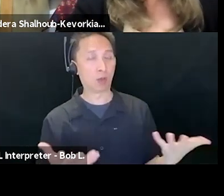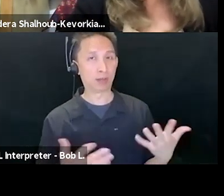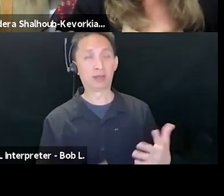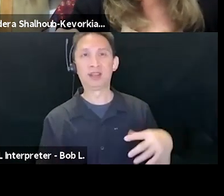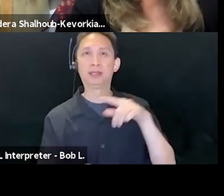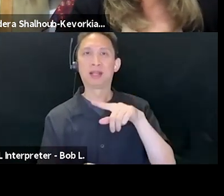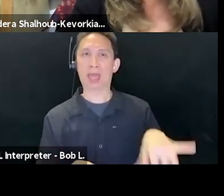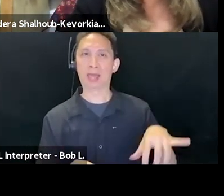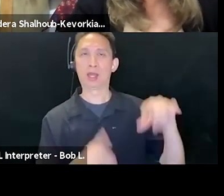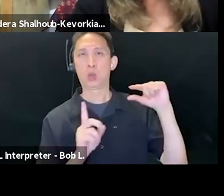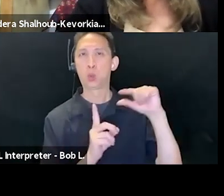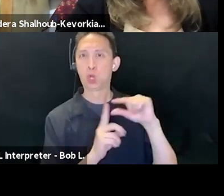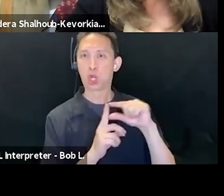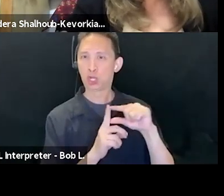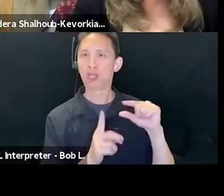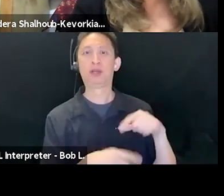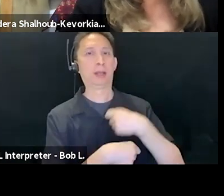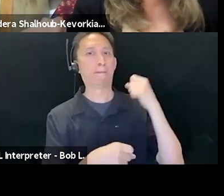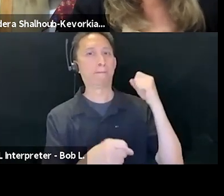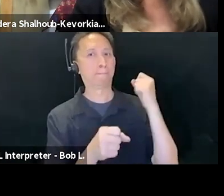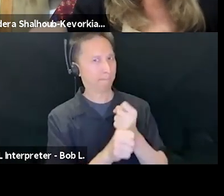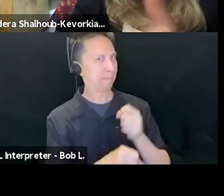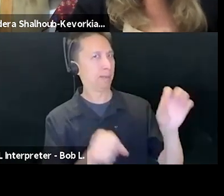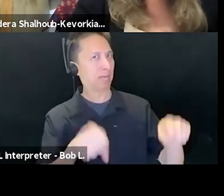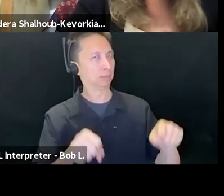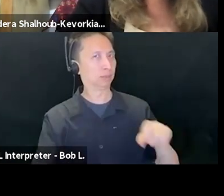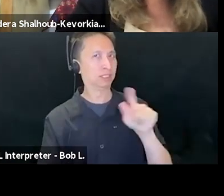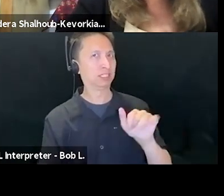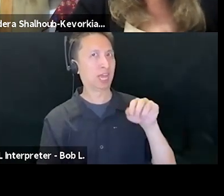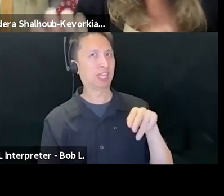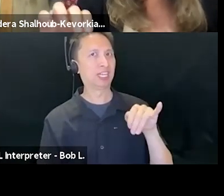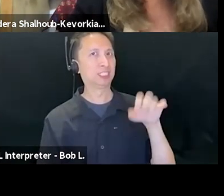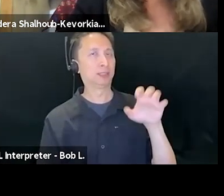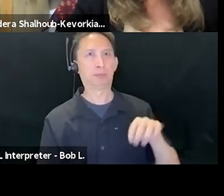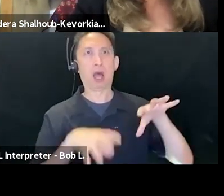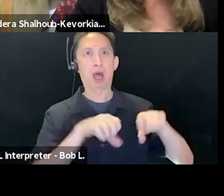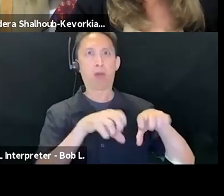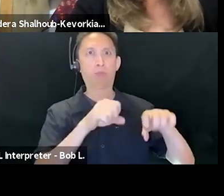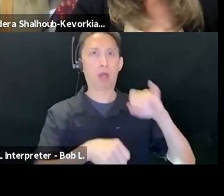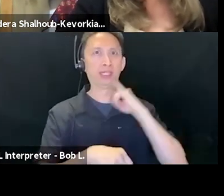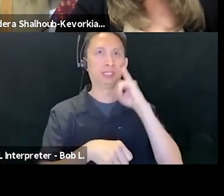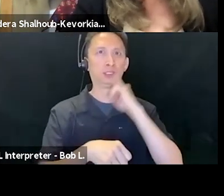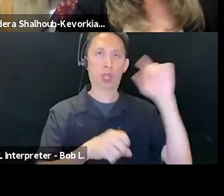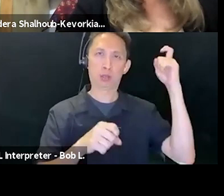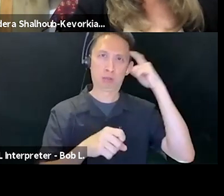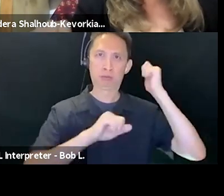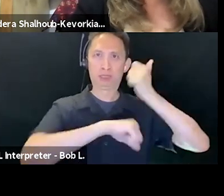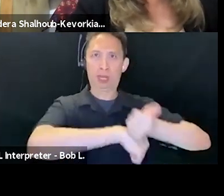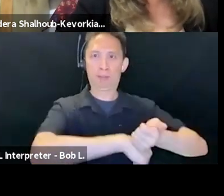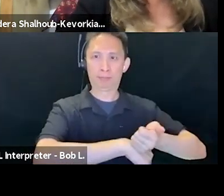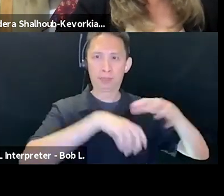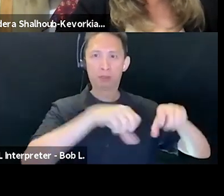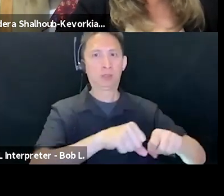made the success of Zionism possible and it was Zionism's sense of the world as supporter and audience that played